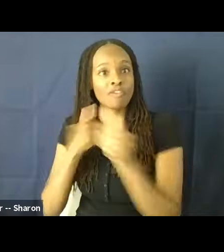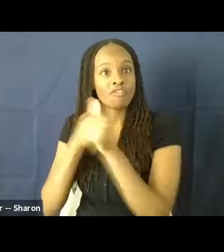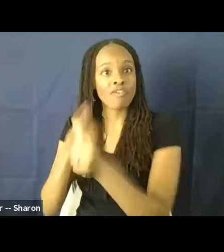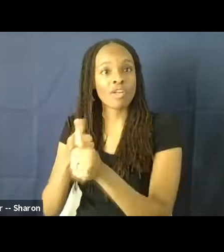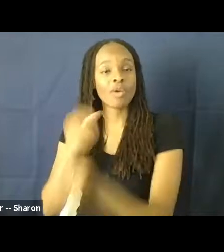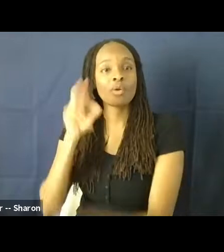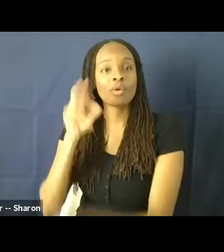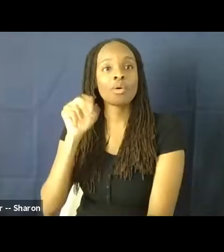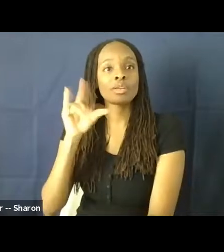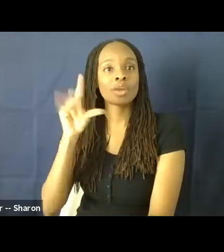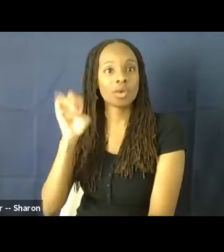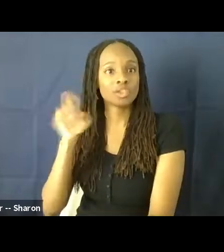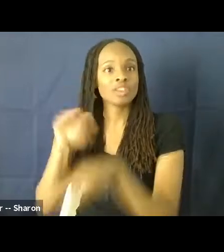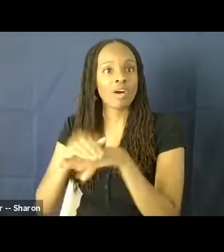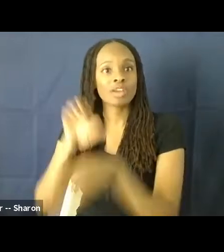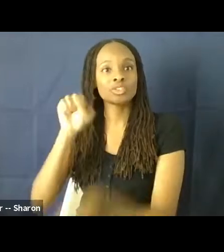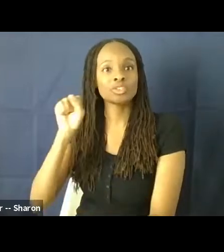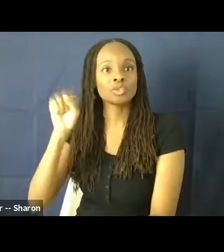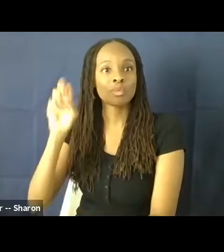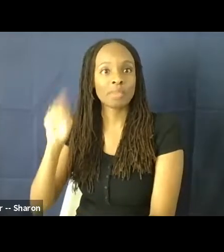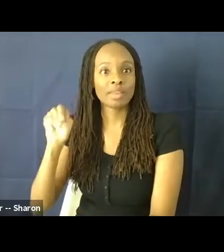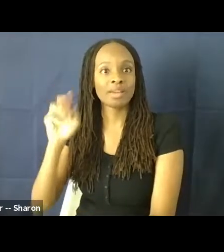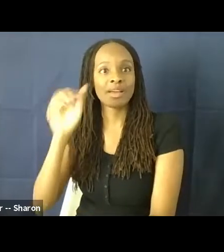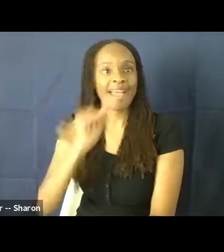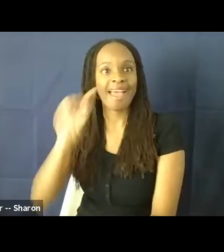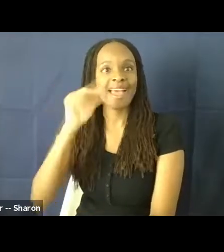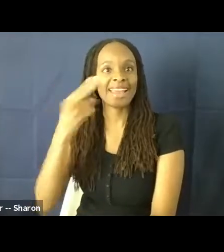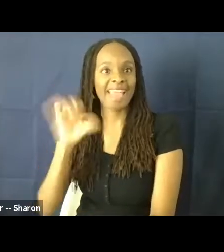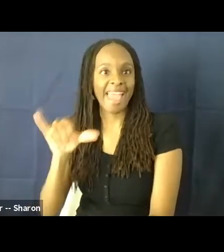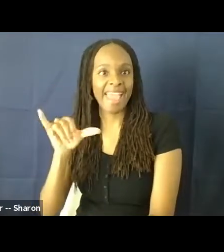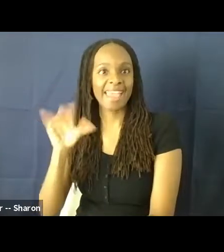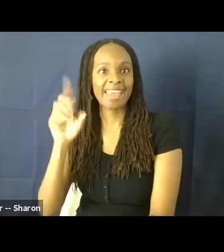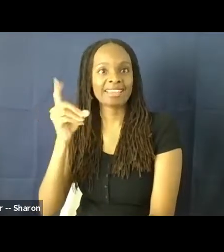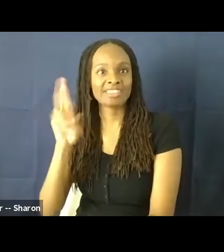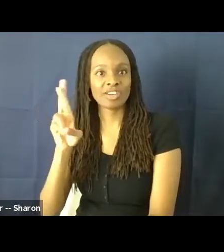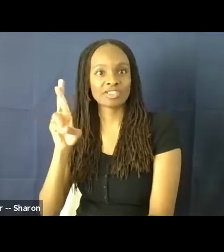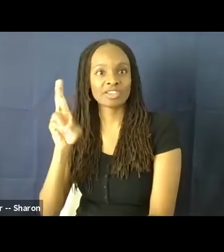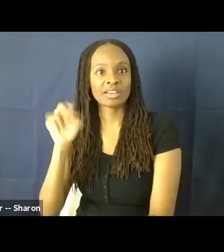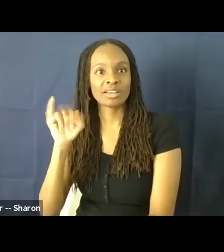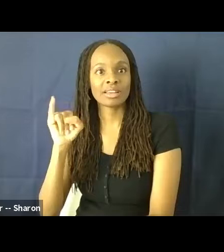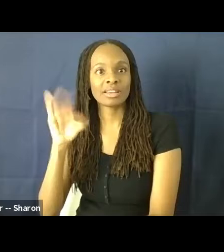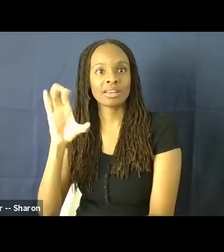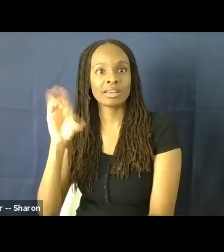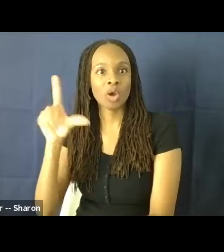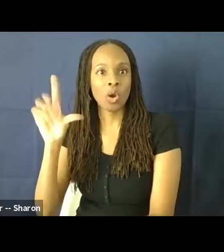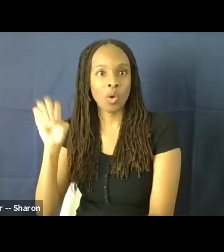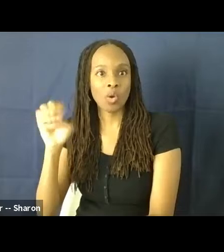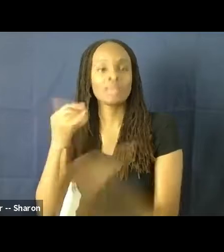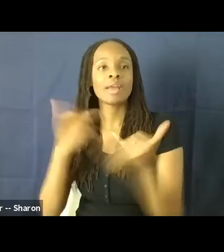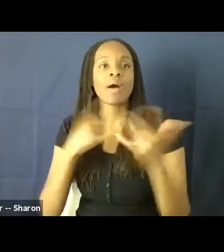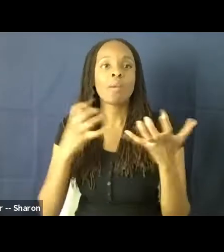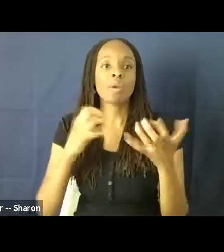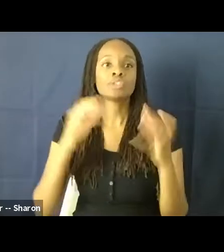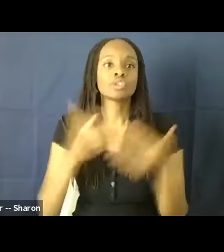see her on social media at hey, Dr. Nicole. So now I would like to introduce Dr.